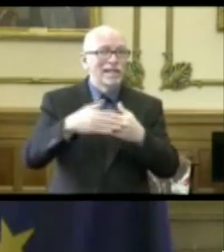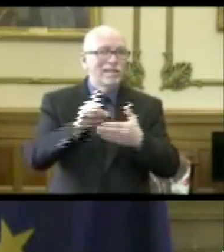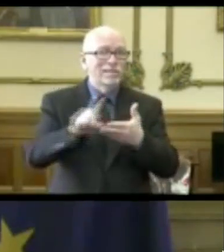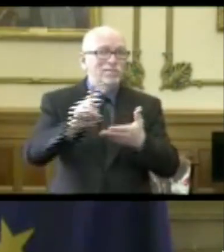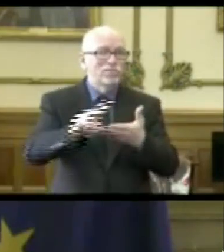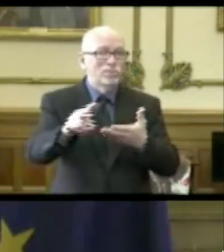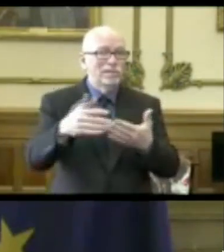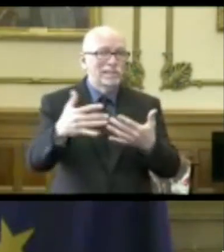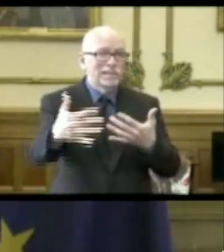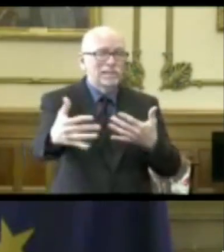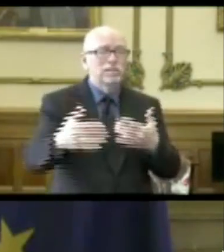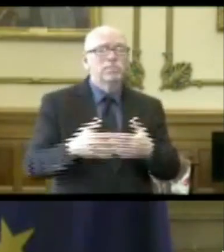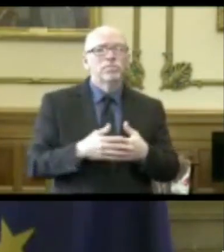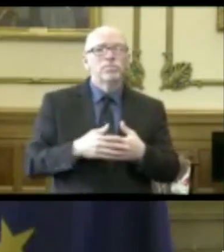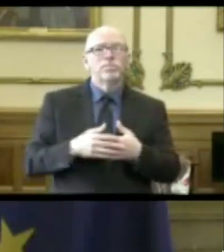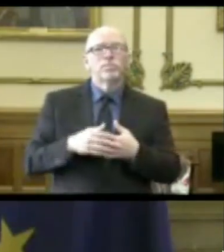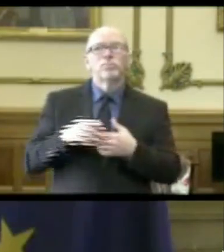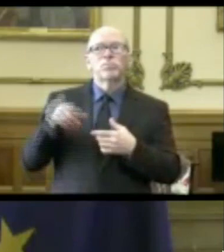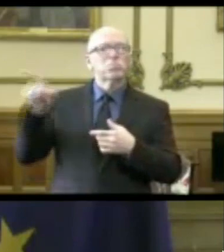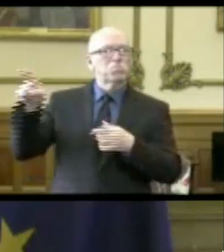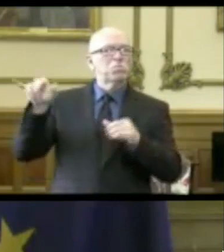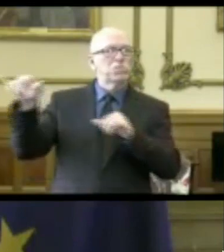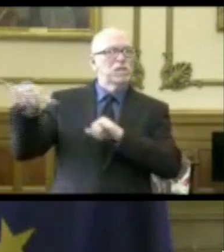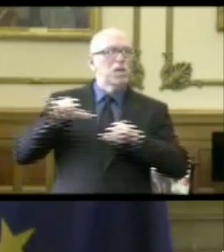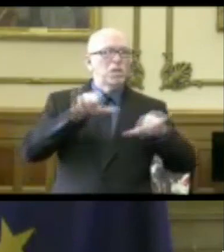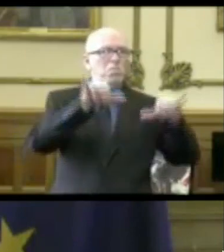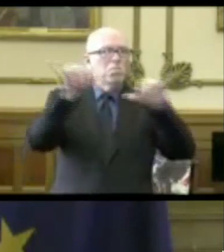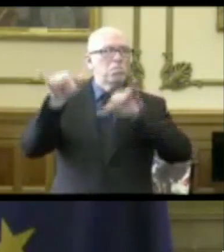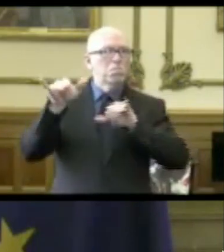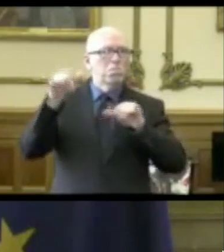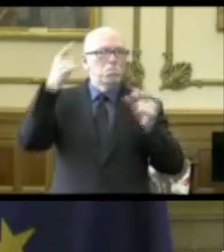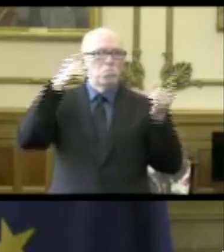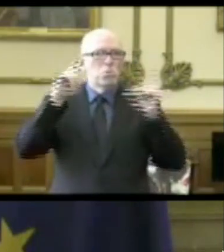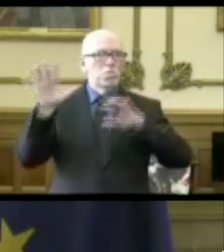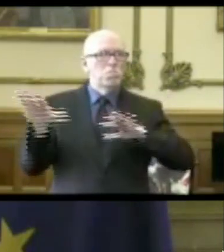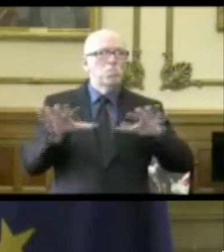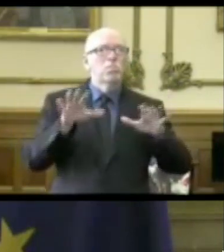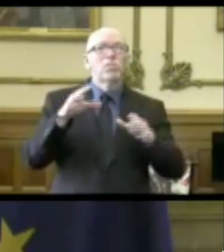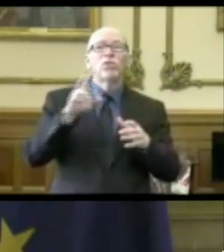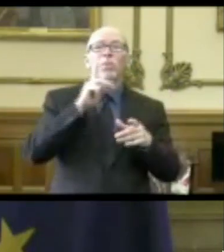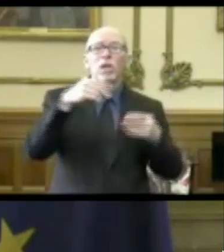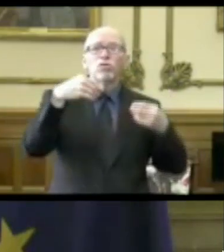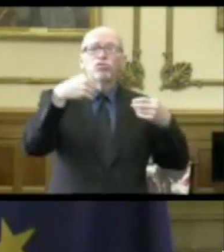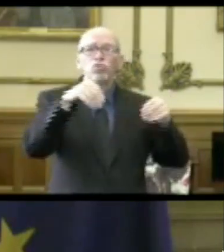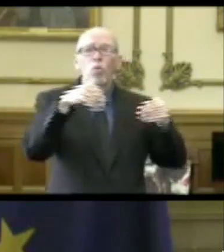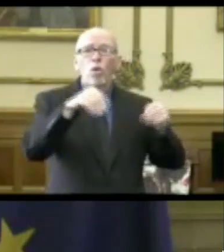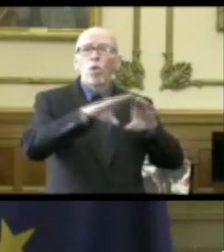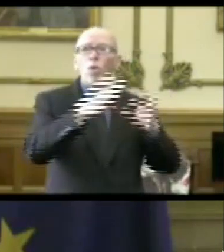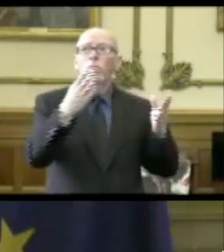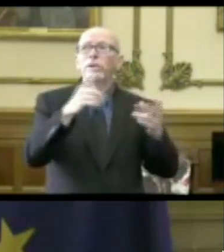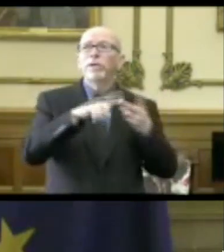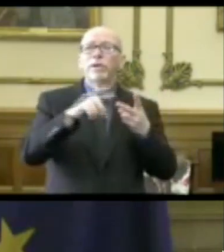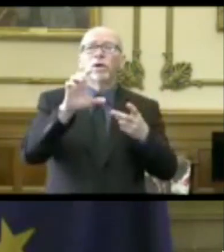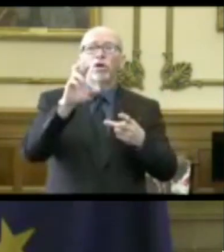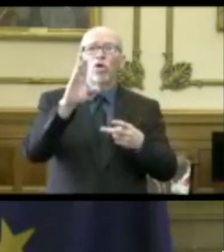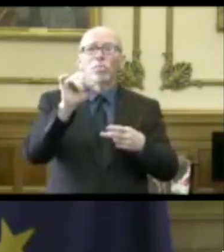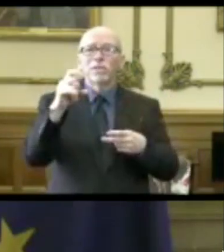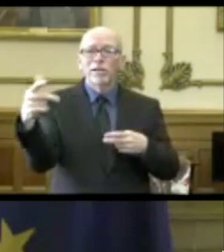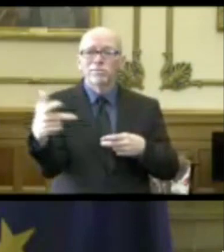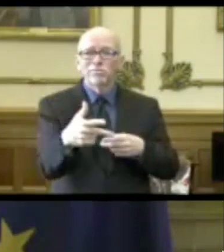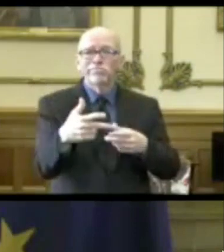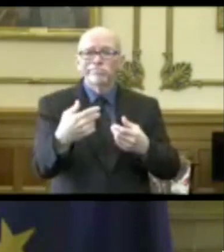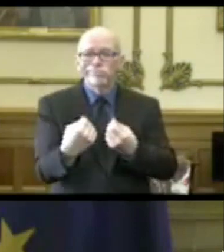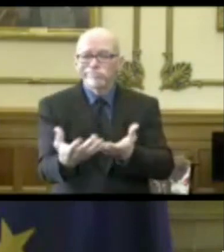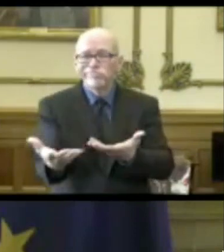weeks. They're thinking about the same things when you talk about retail and curbside service, et cetera. So it's just,